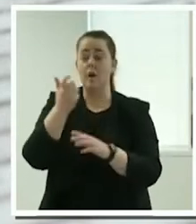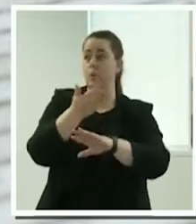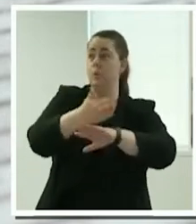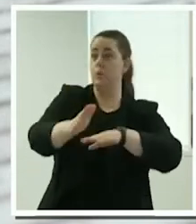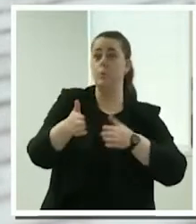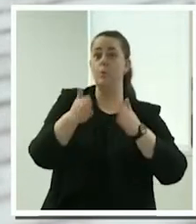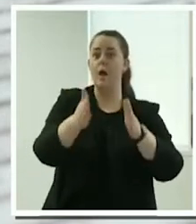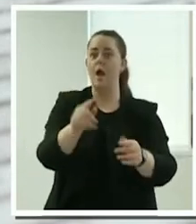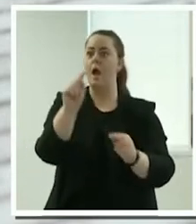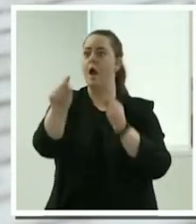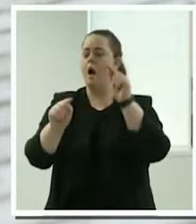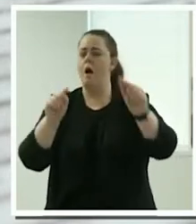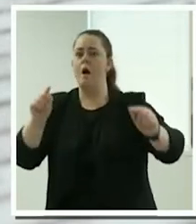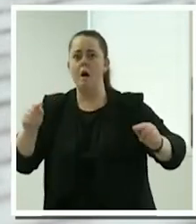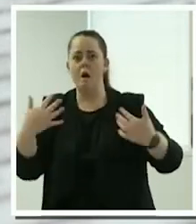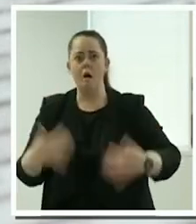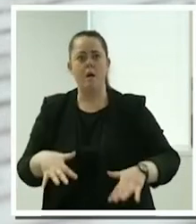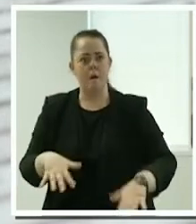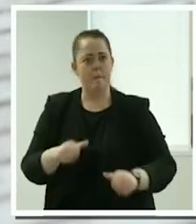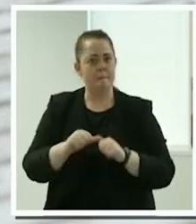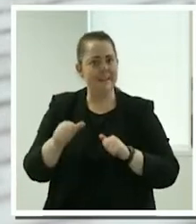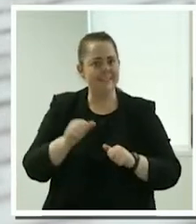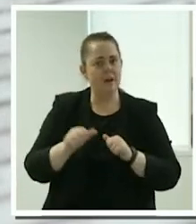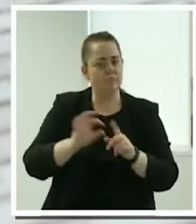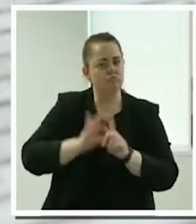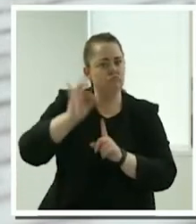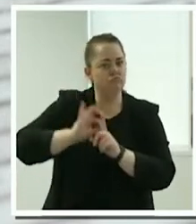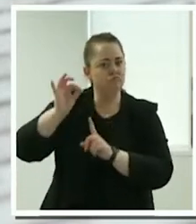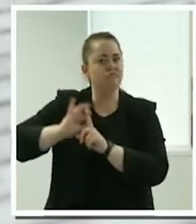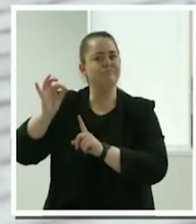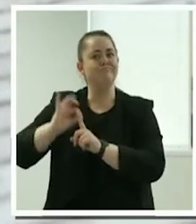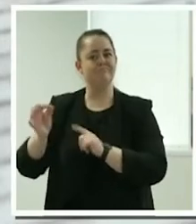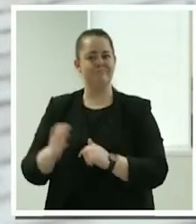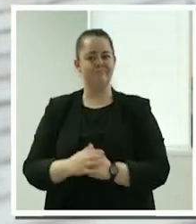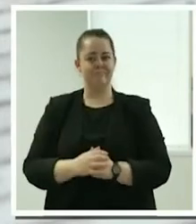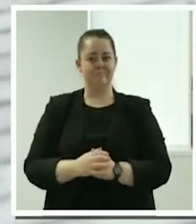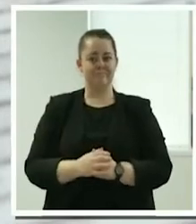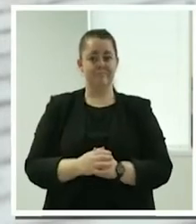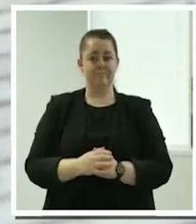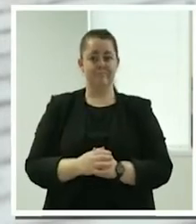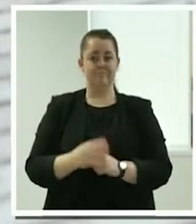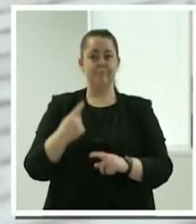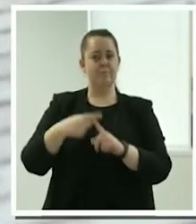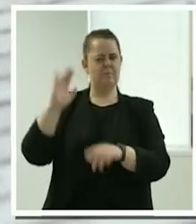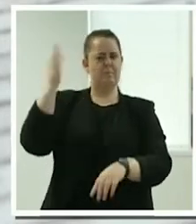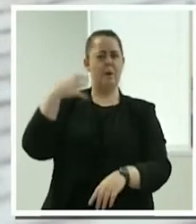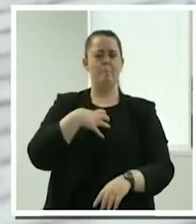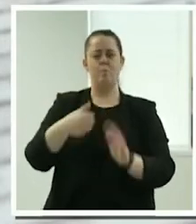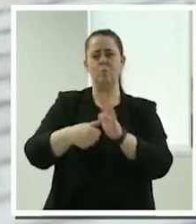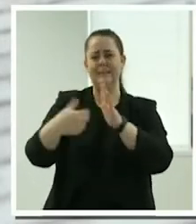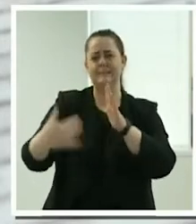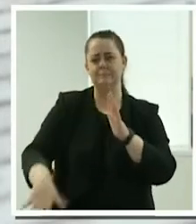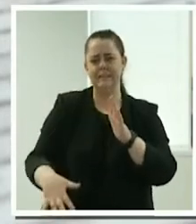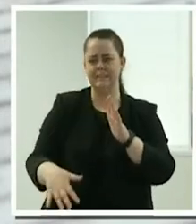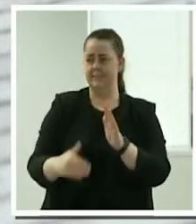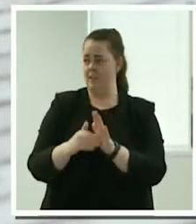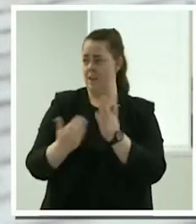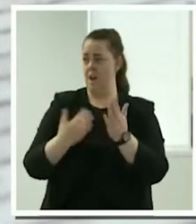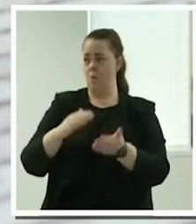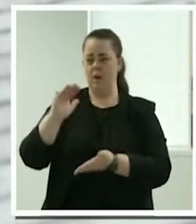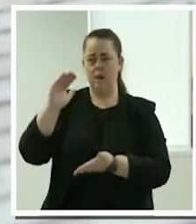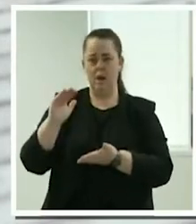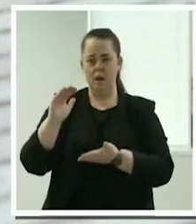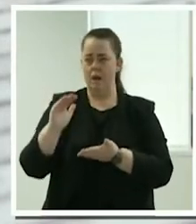of the embedded overhead in traditional models. And we enable the savings to be shared between the people that need support in terms of more hours